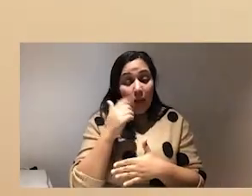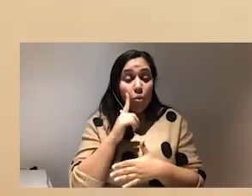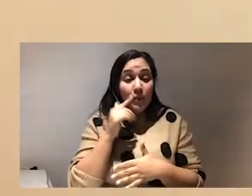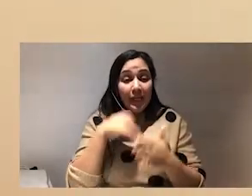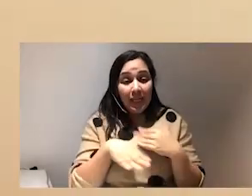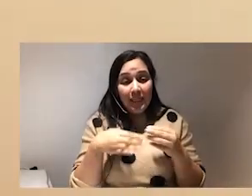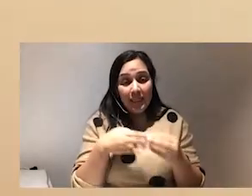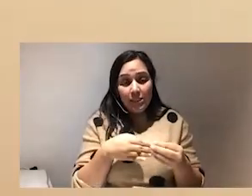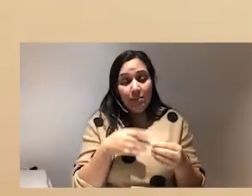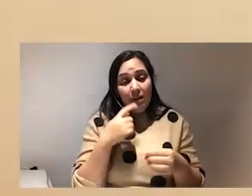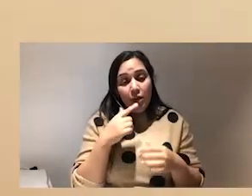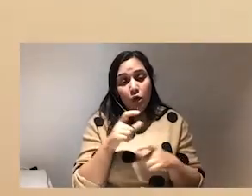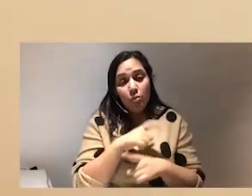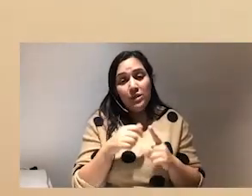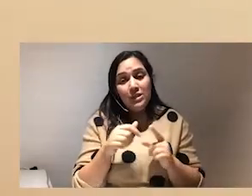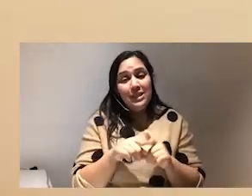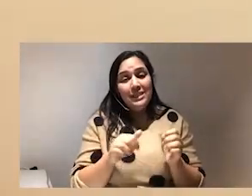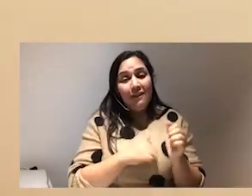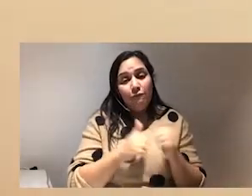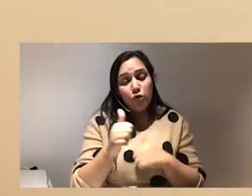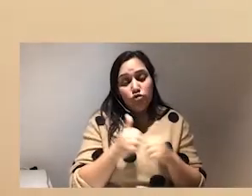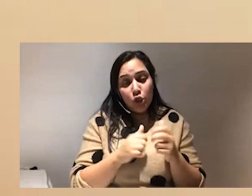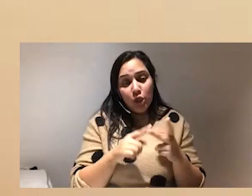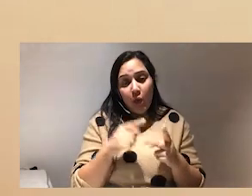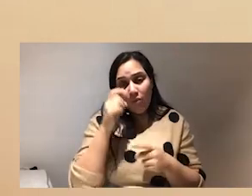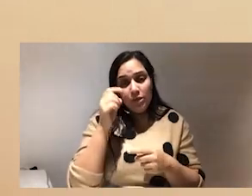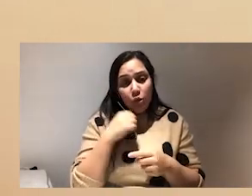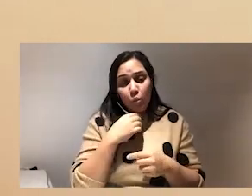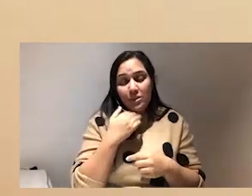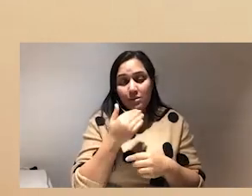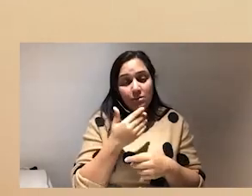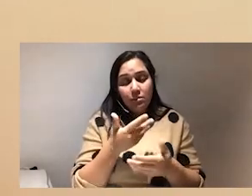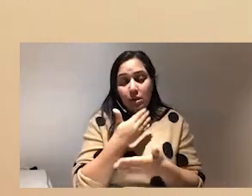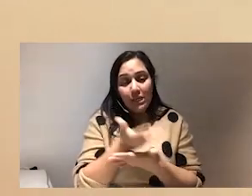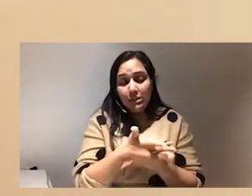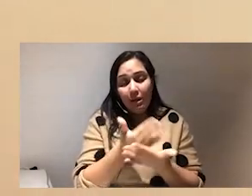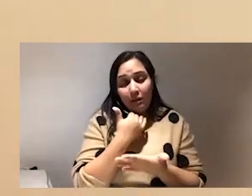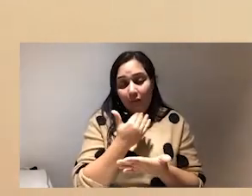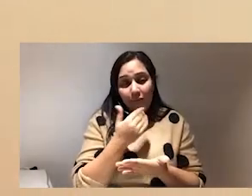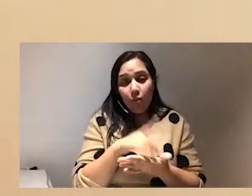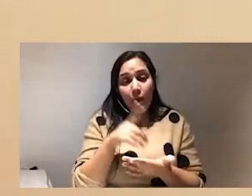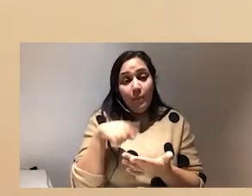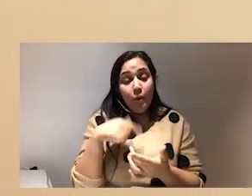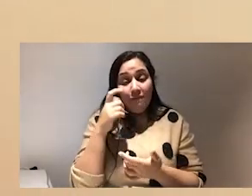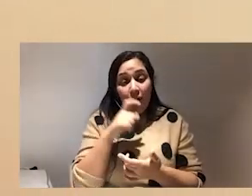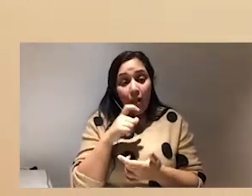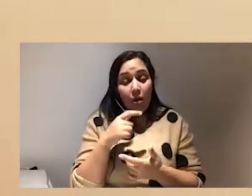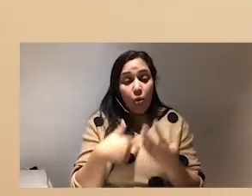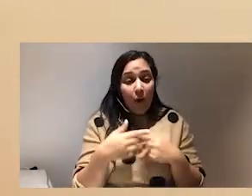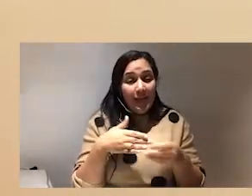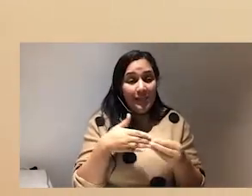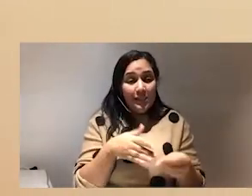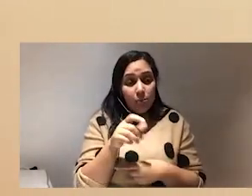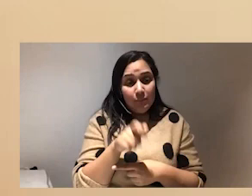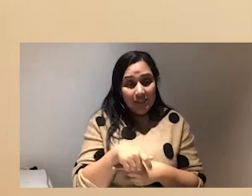i think community is infrastructure and i think that doesn't get discussed enough so if there are people of color that are in leadership positions